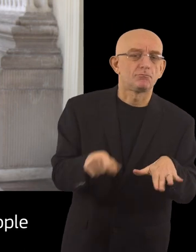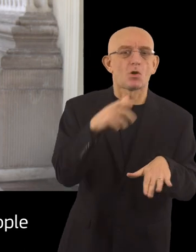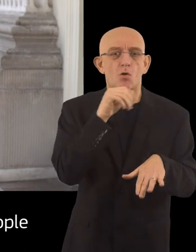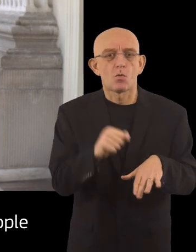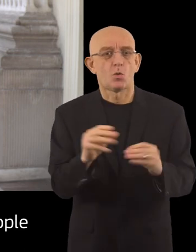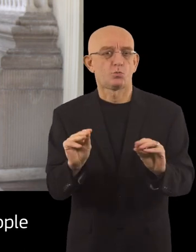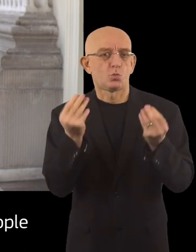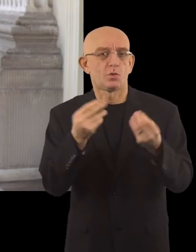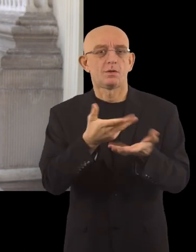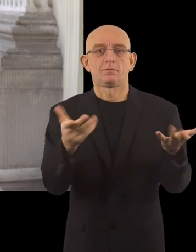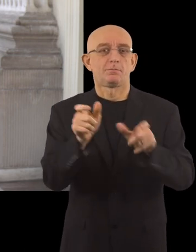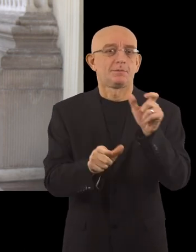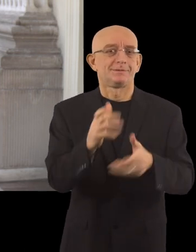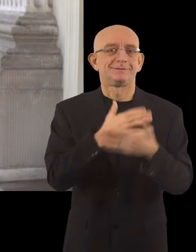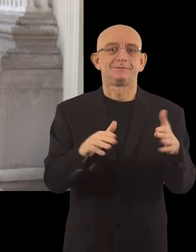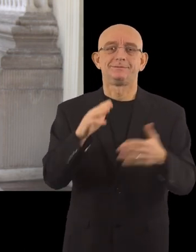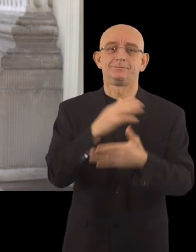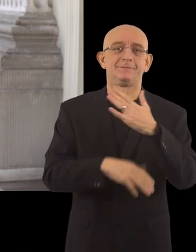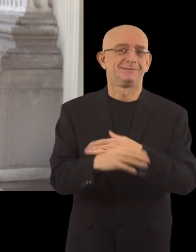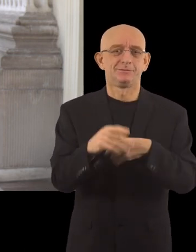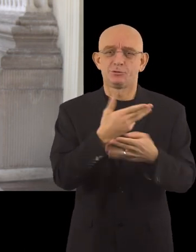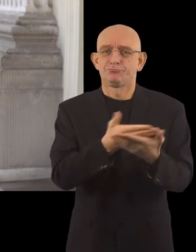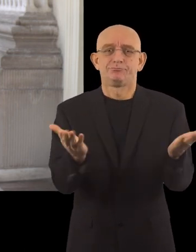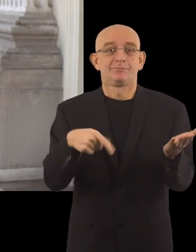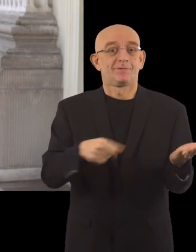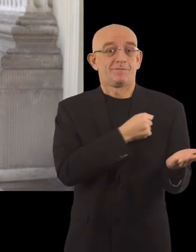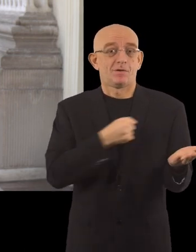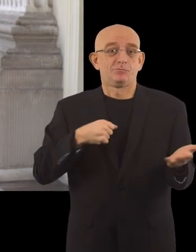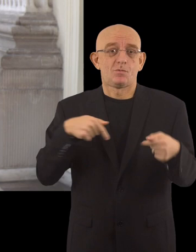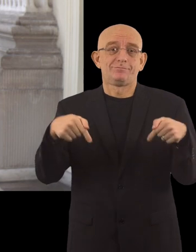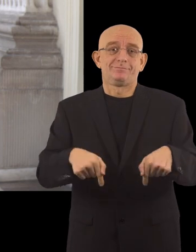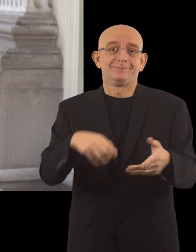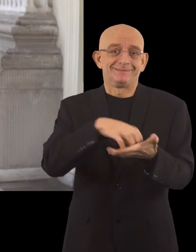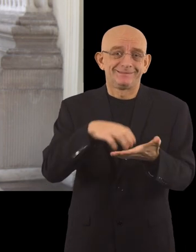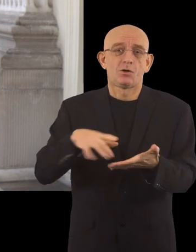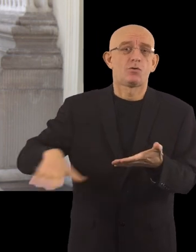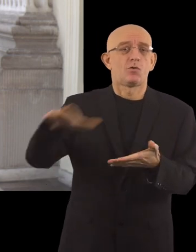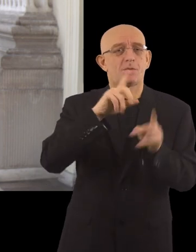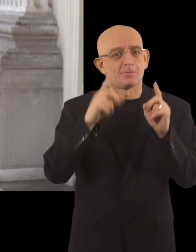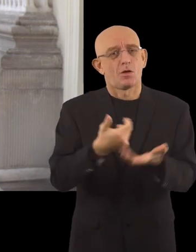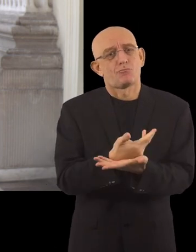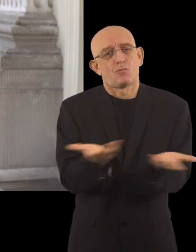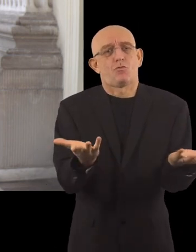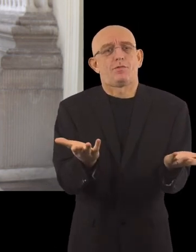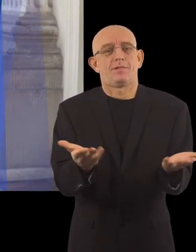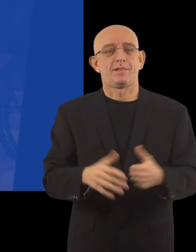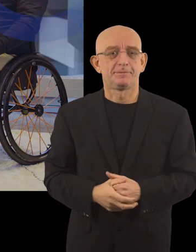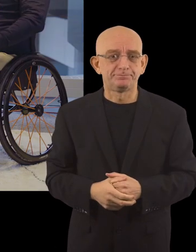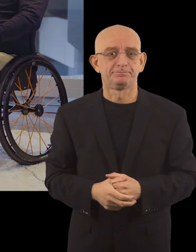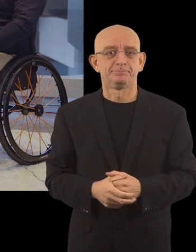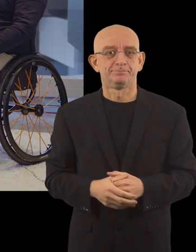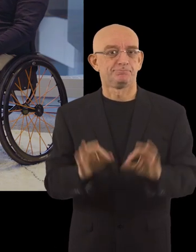children, but also people with disabilities. Like Warsaw, all cities should be for everyone.